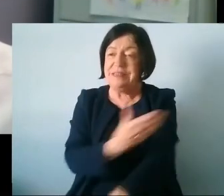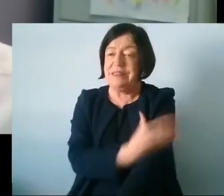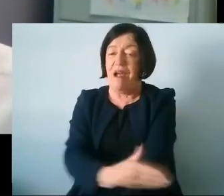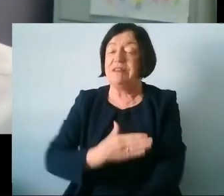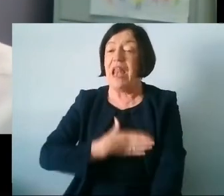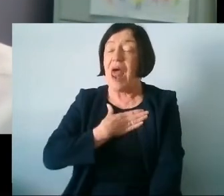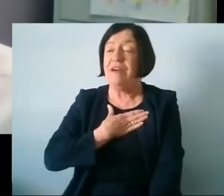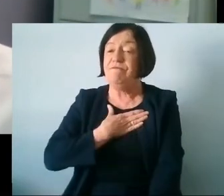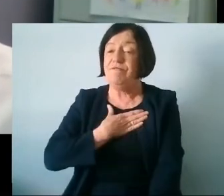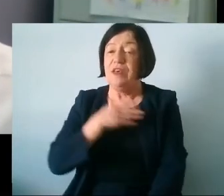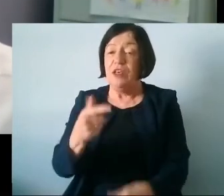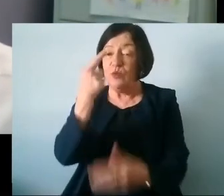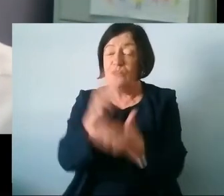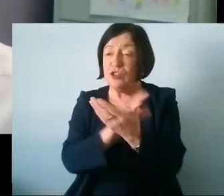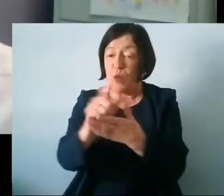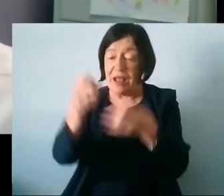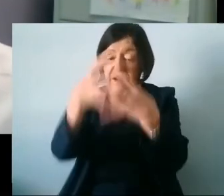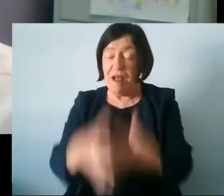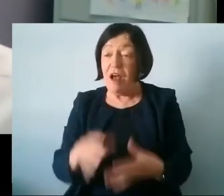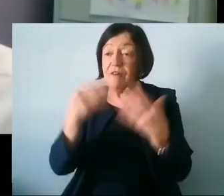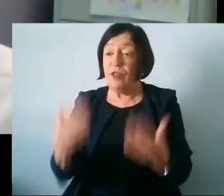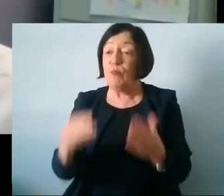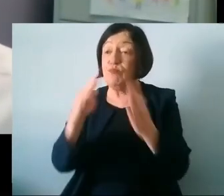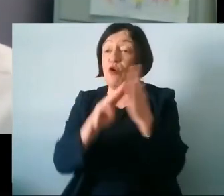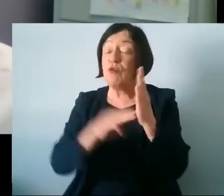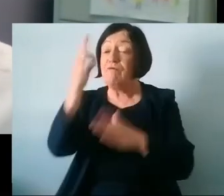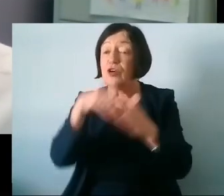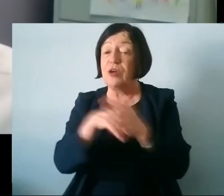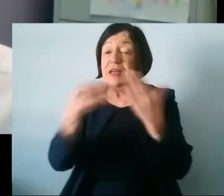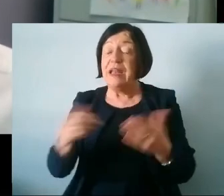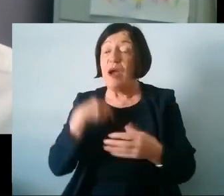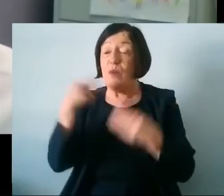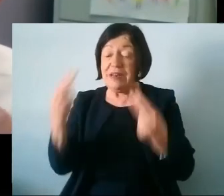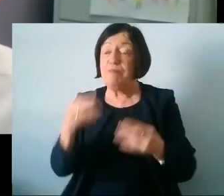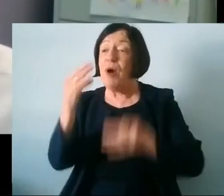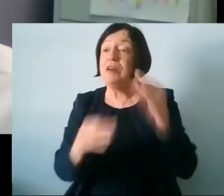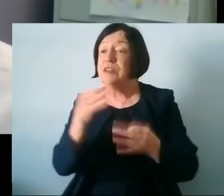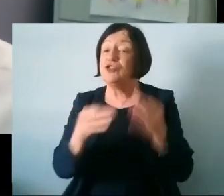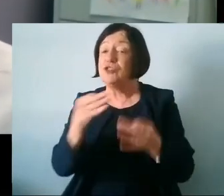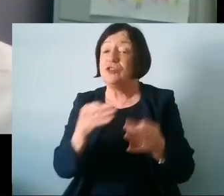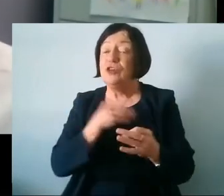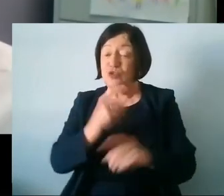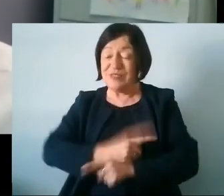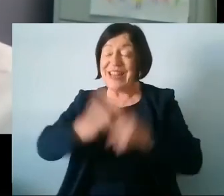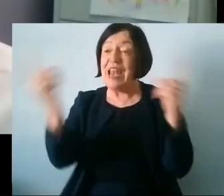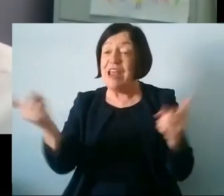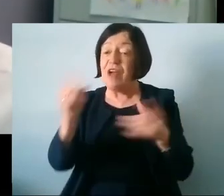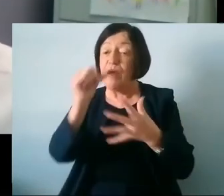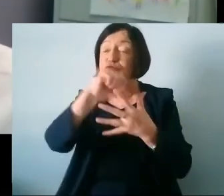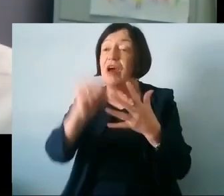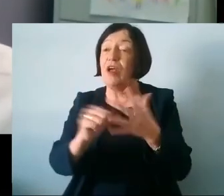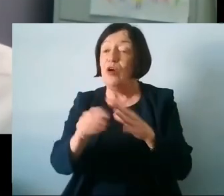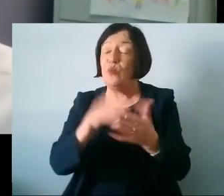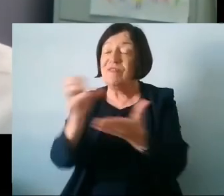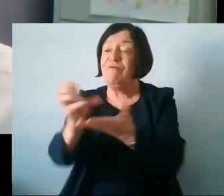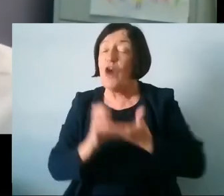one of the the 12 outcomes of the current program for government now we need politicians to step up and to deliver this and prioritize it with funding